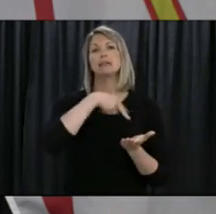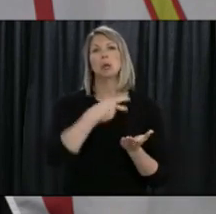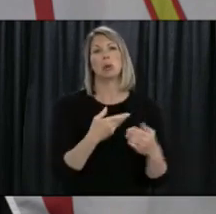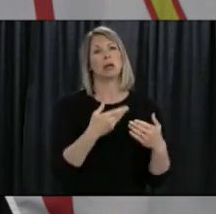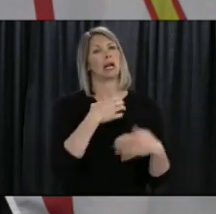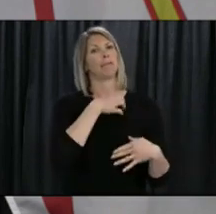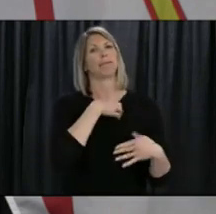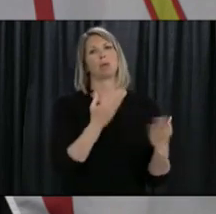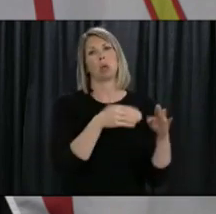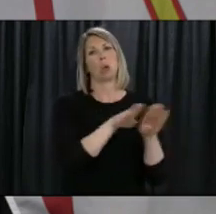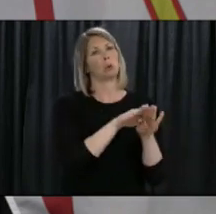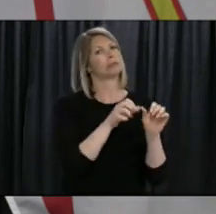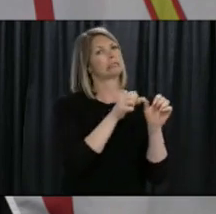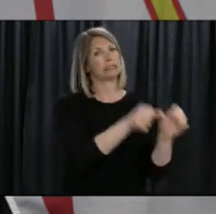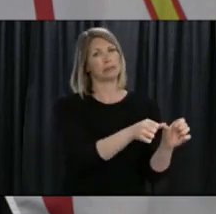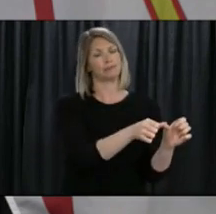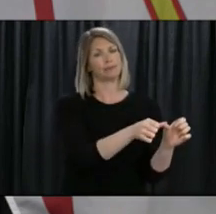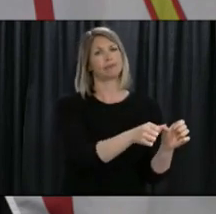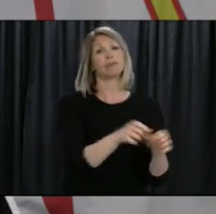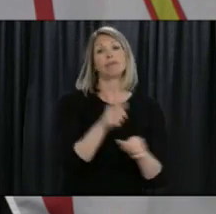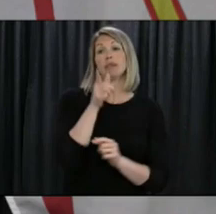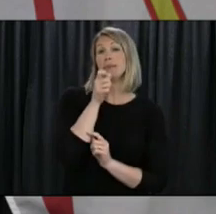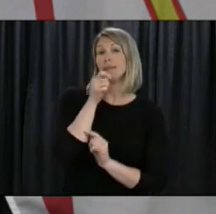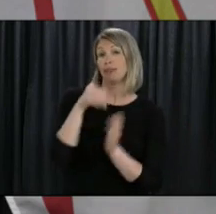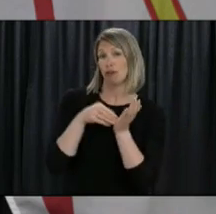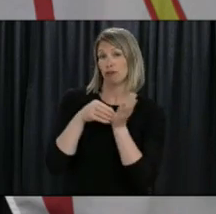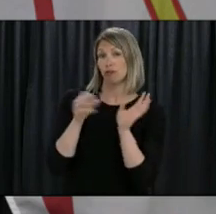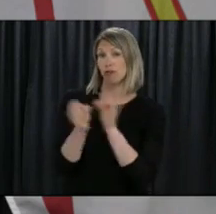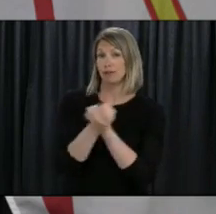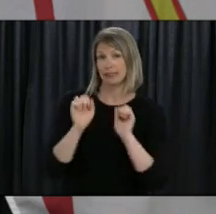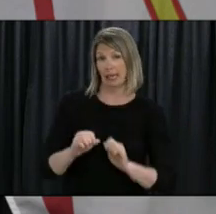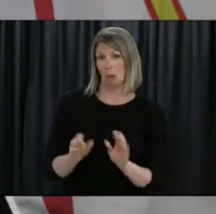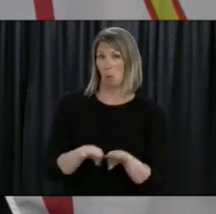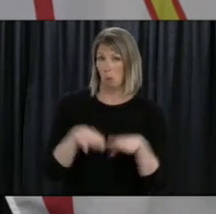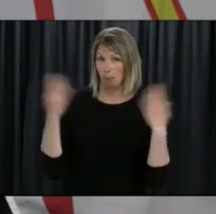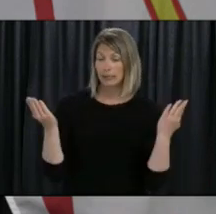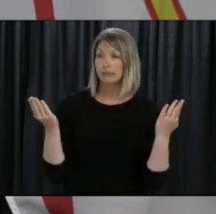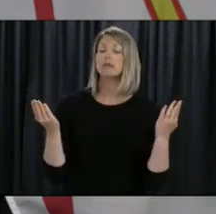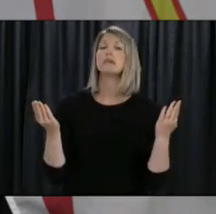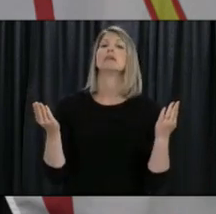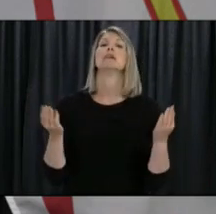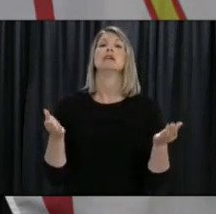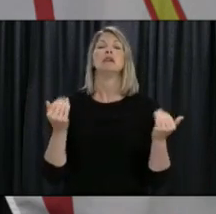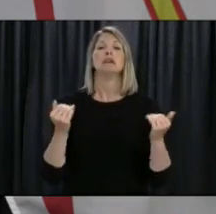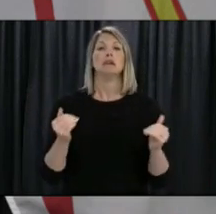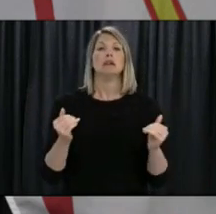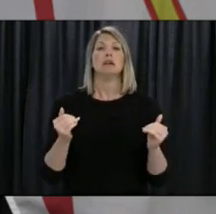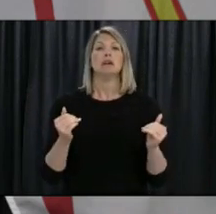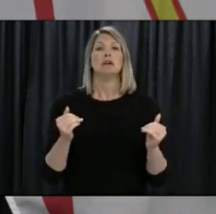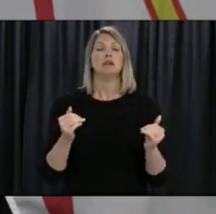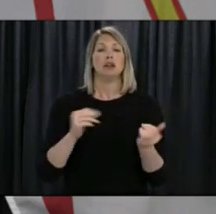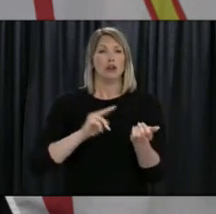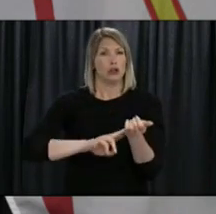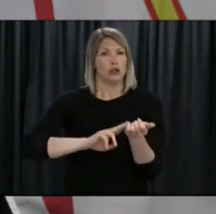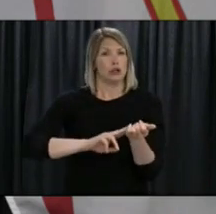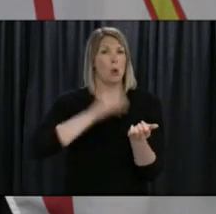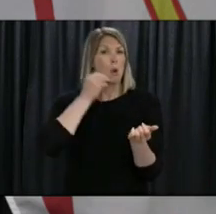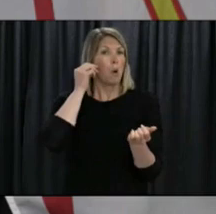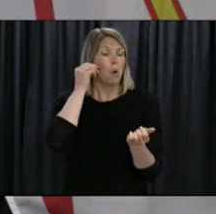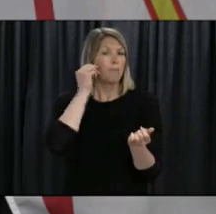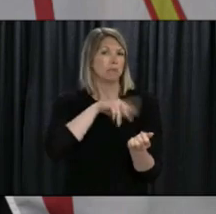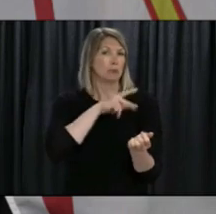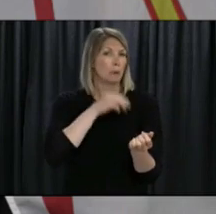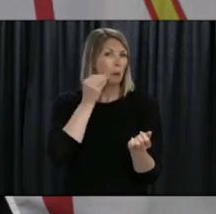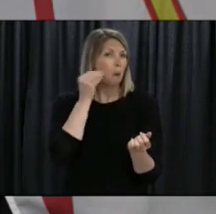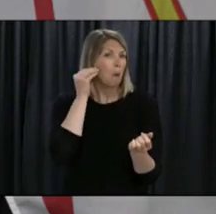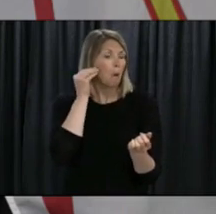Private health care clinics can reopen in accordance with guidelines. Orders related to long-term care, personal care homes, and